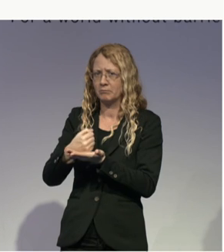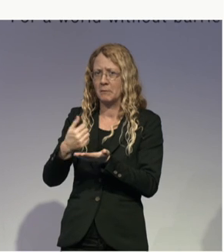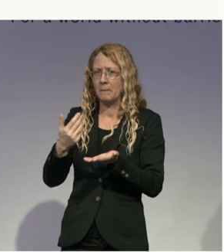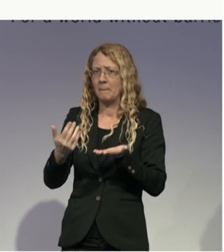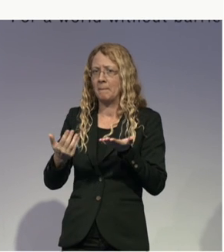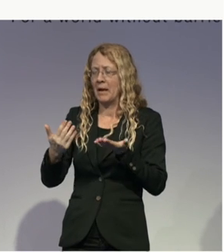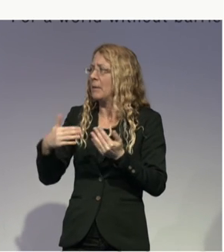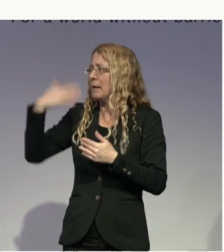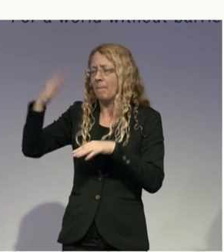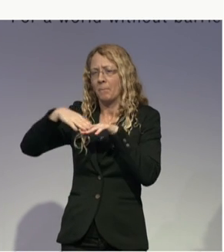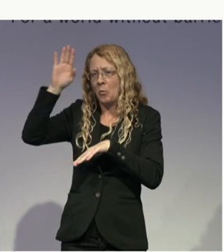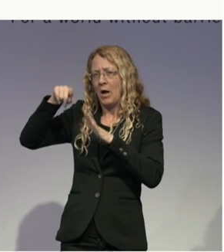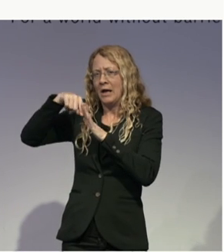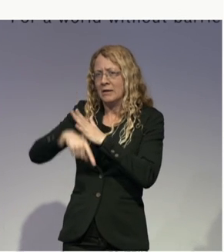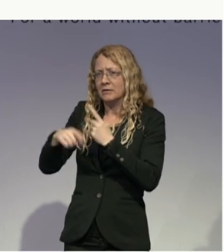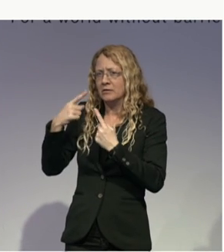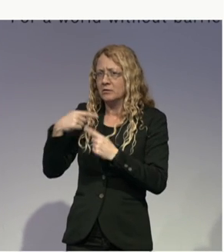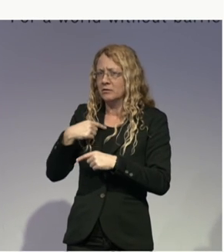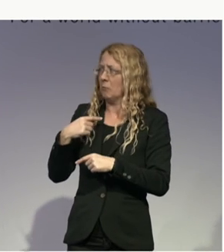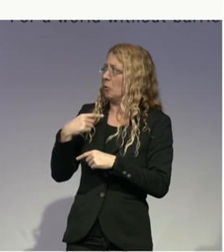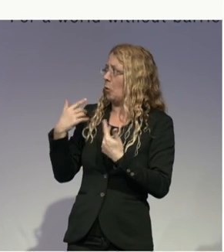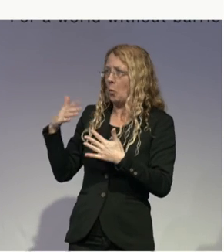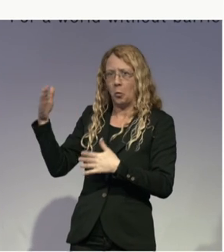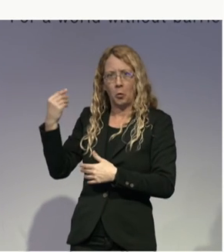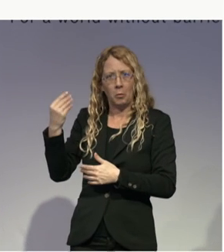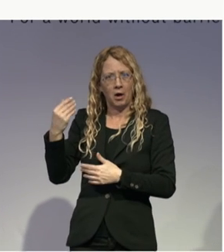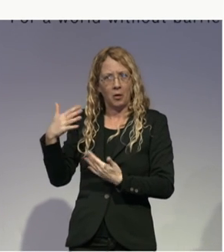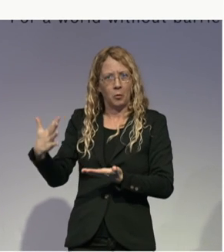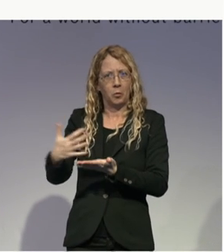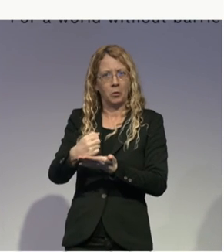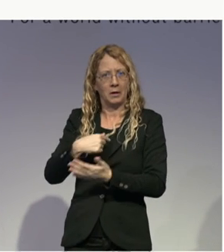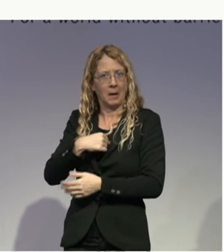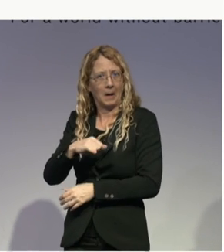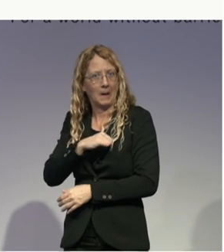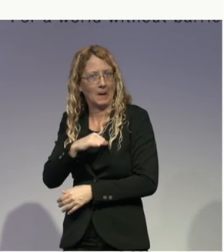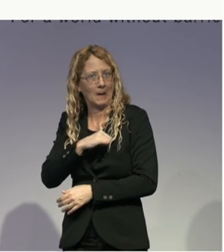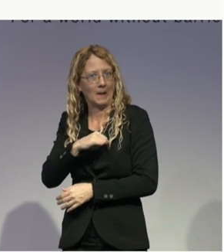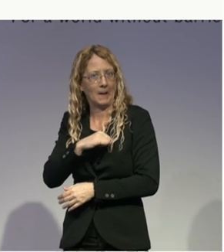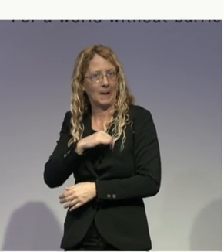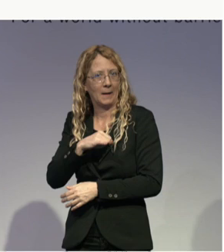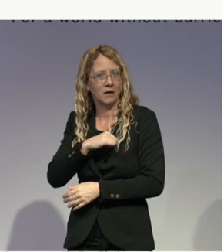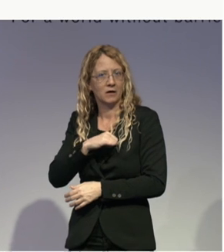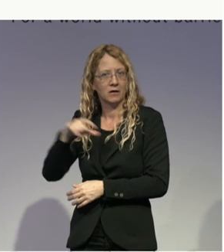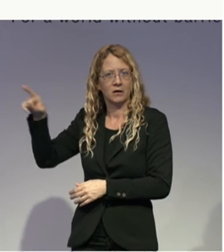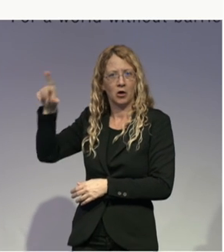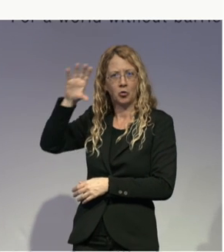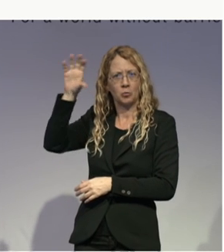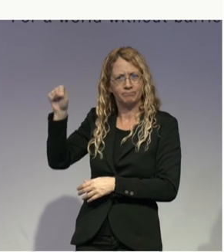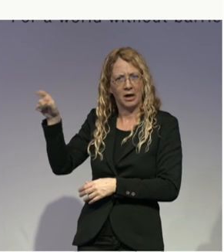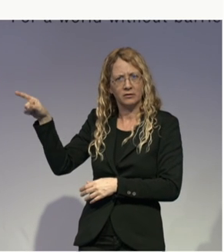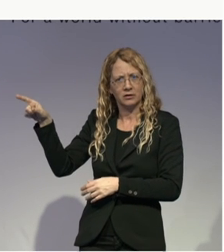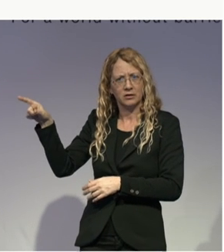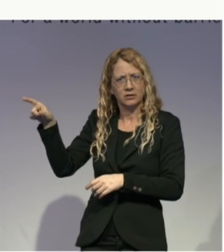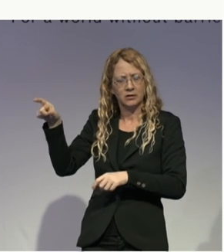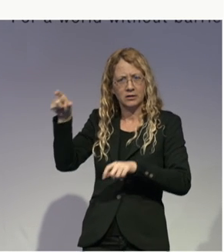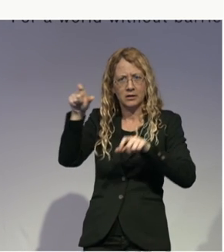fascinated and commend the company for employing people with disabilities to develop as well as test the technology.